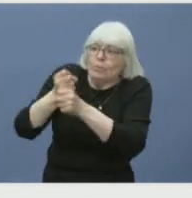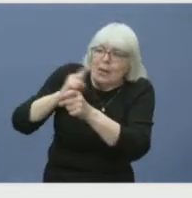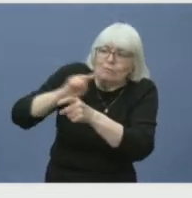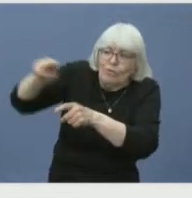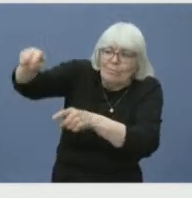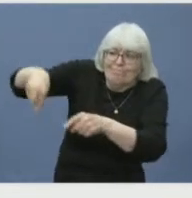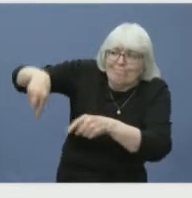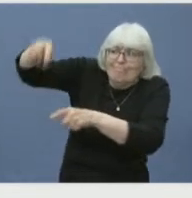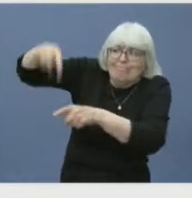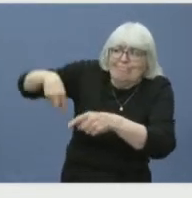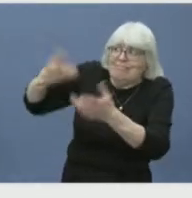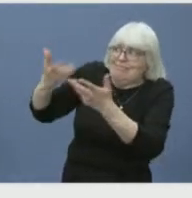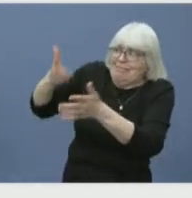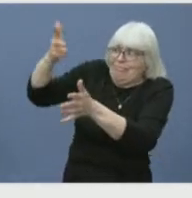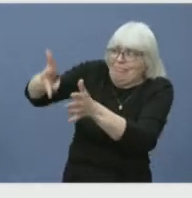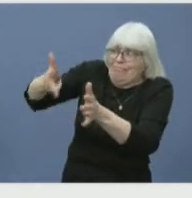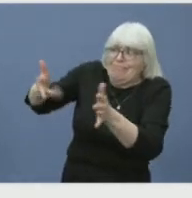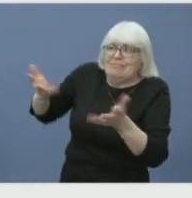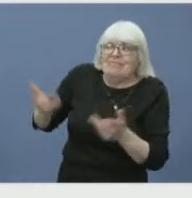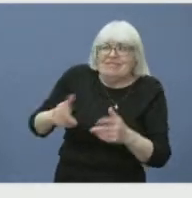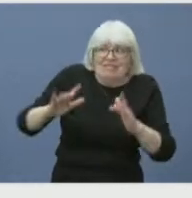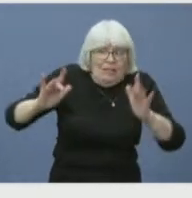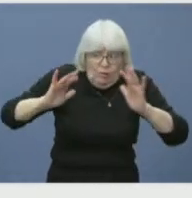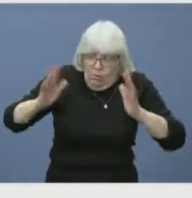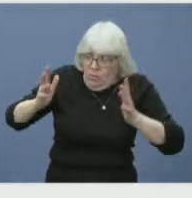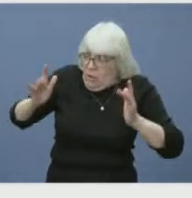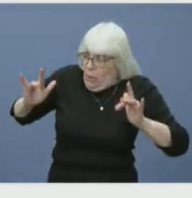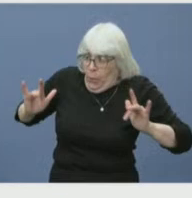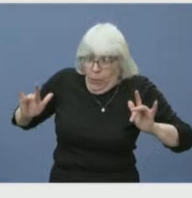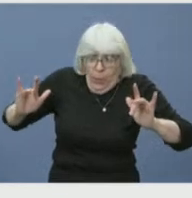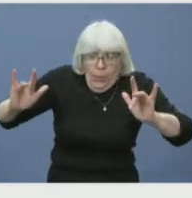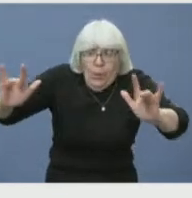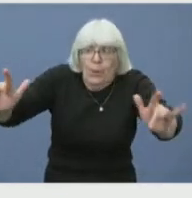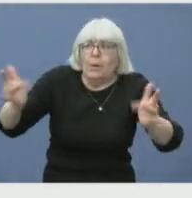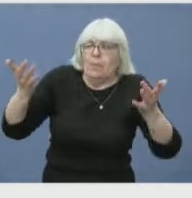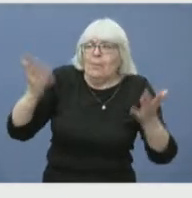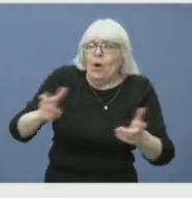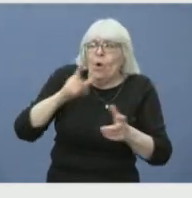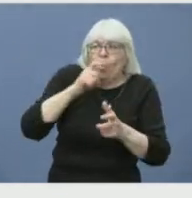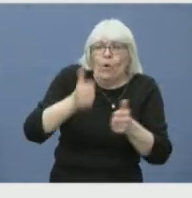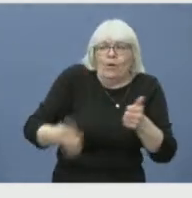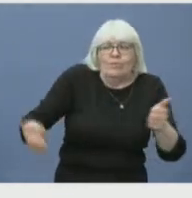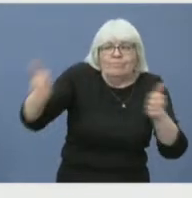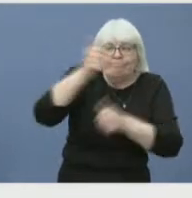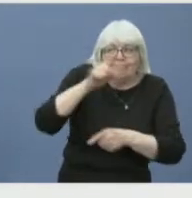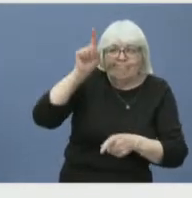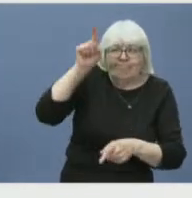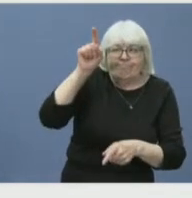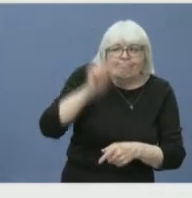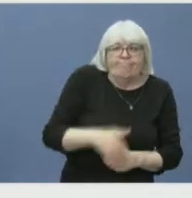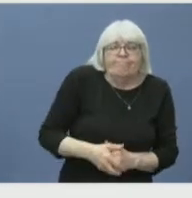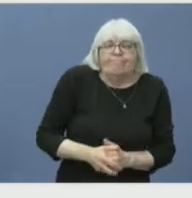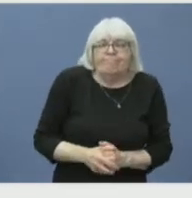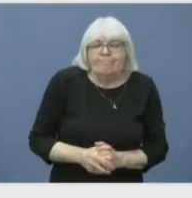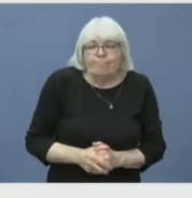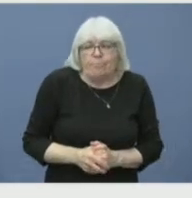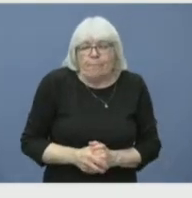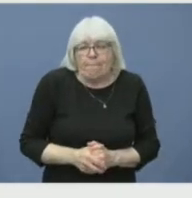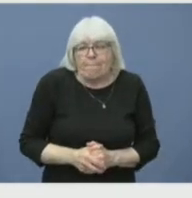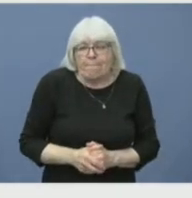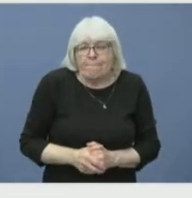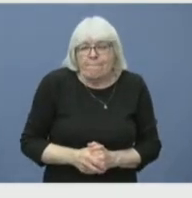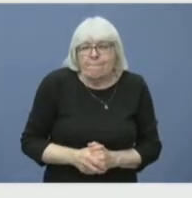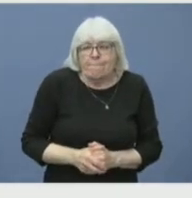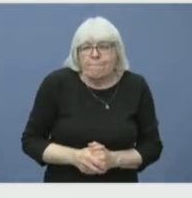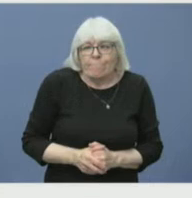the other powers to be to make that decision. Thank you for that, Warden.